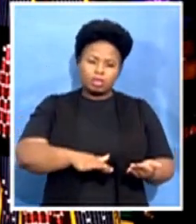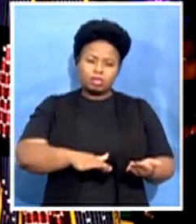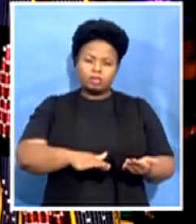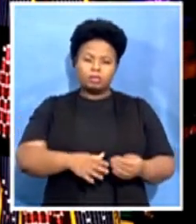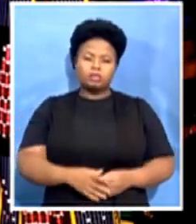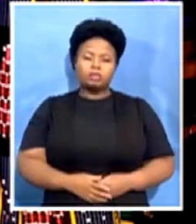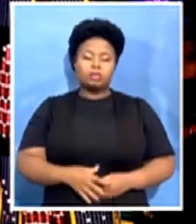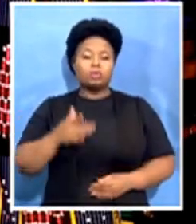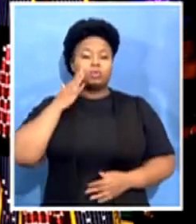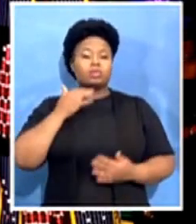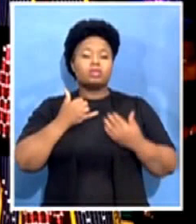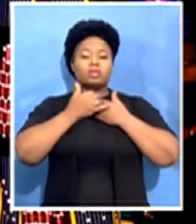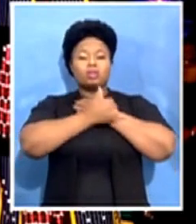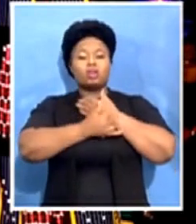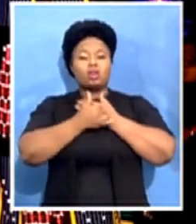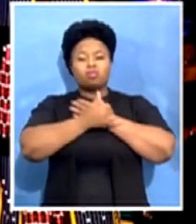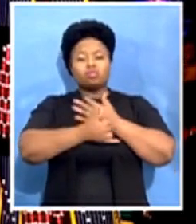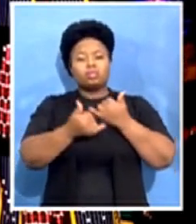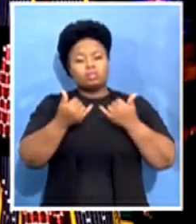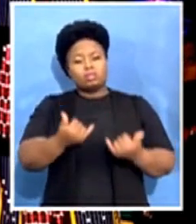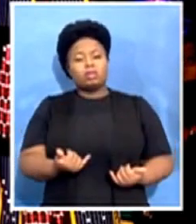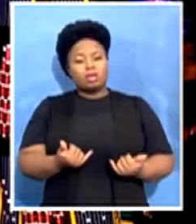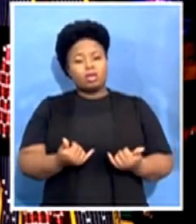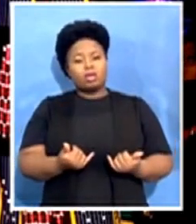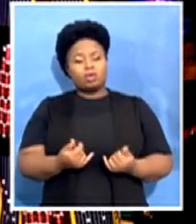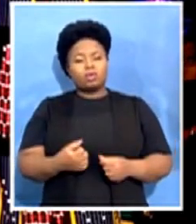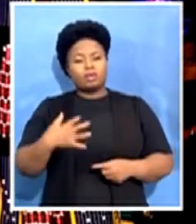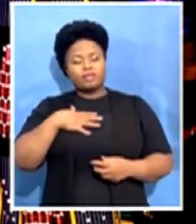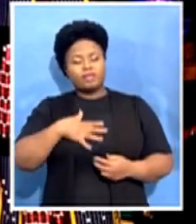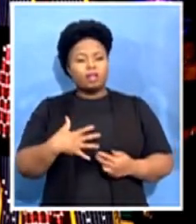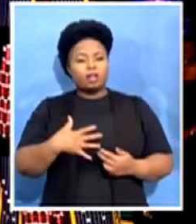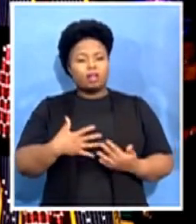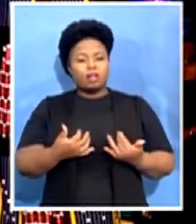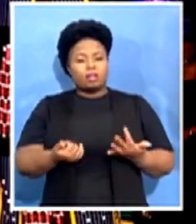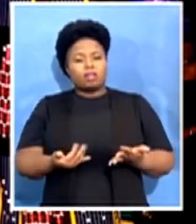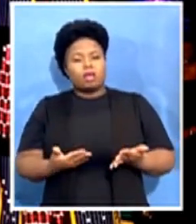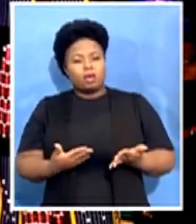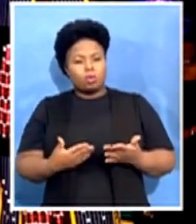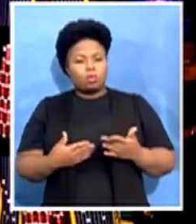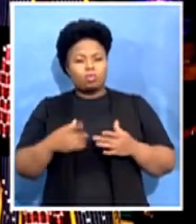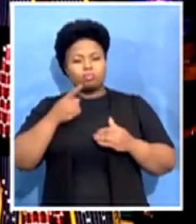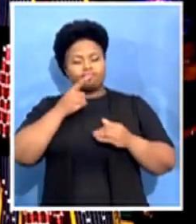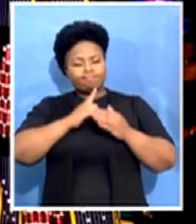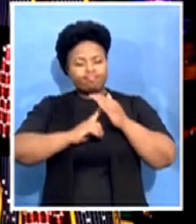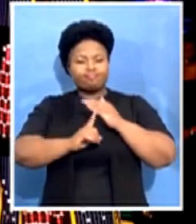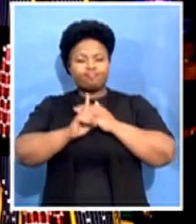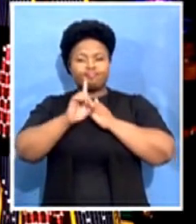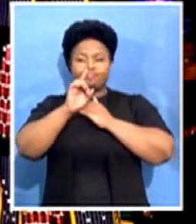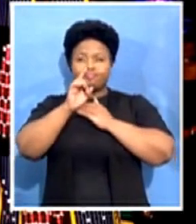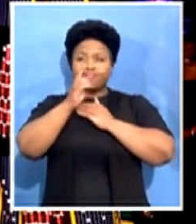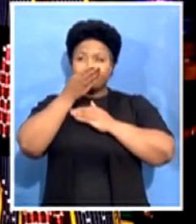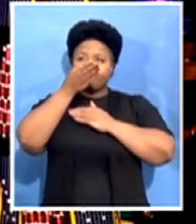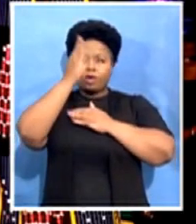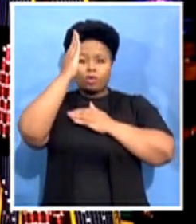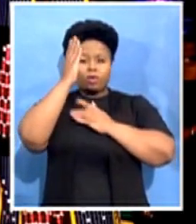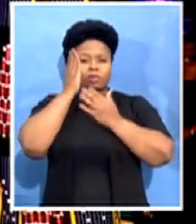valley towards the pantheon of gods, both as an expression of adulation and